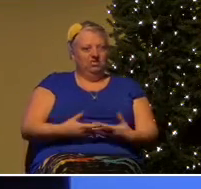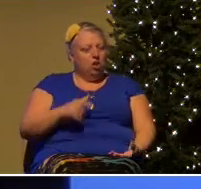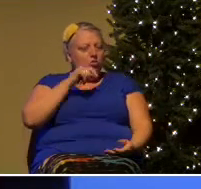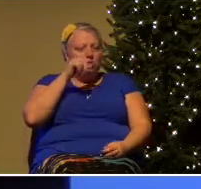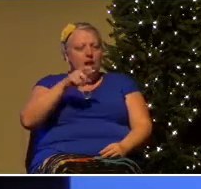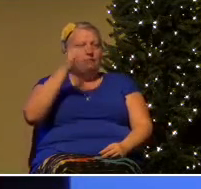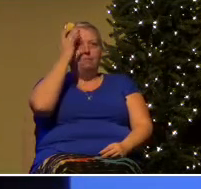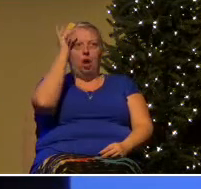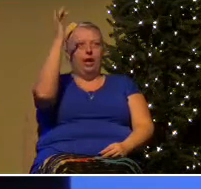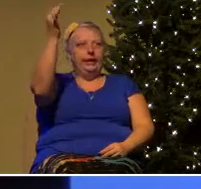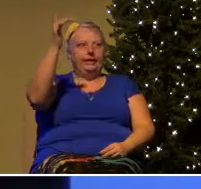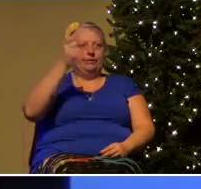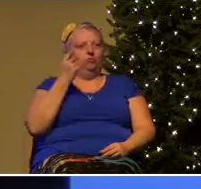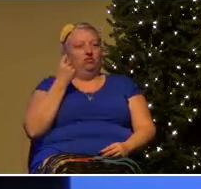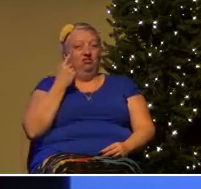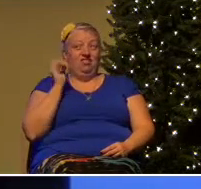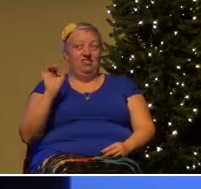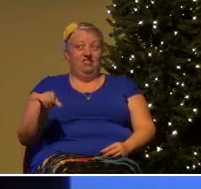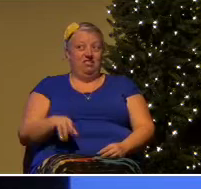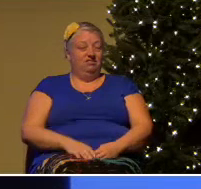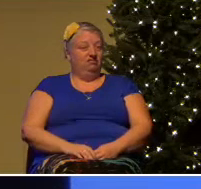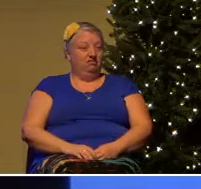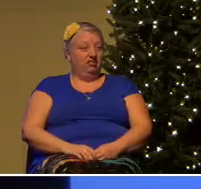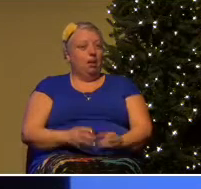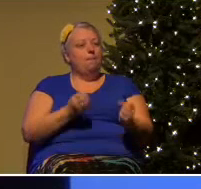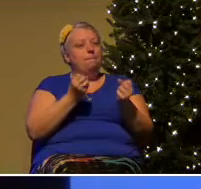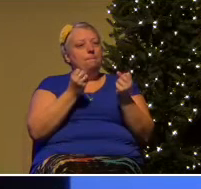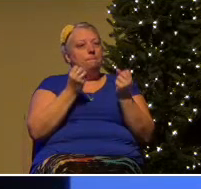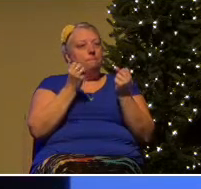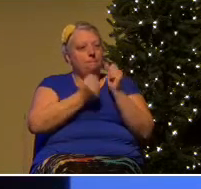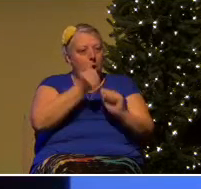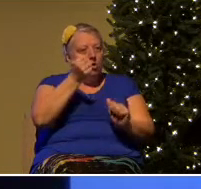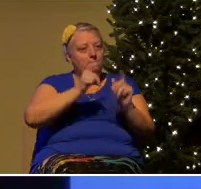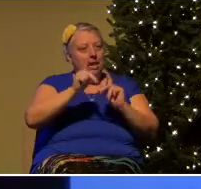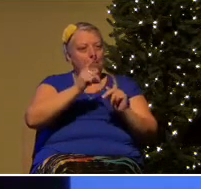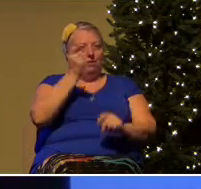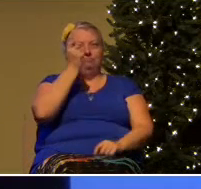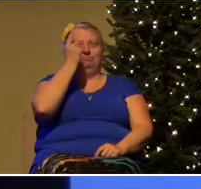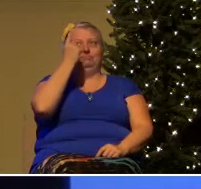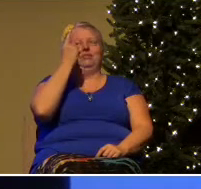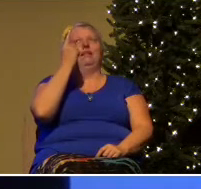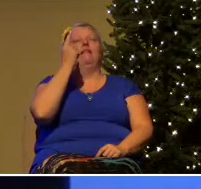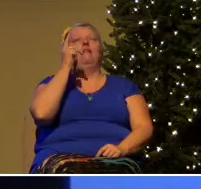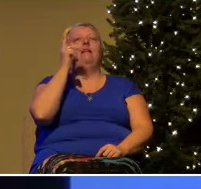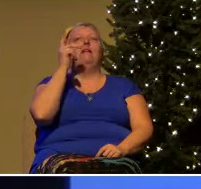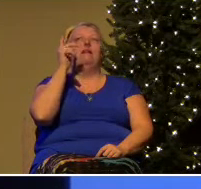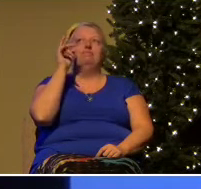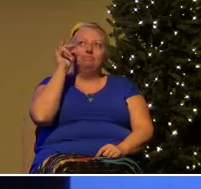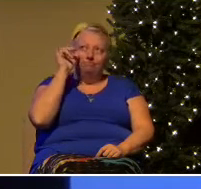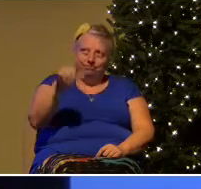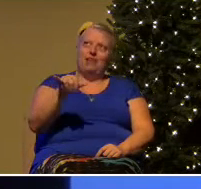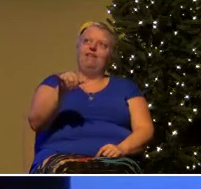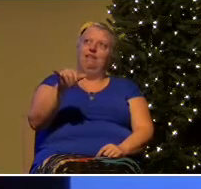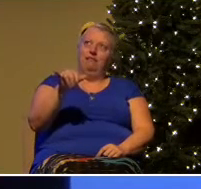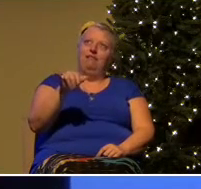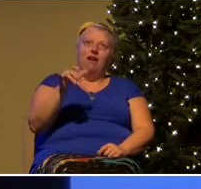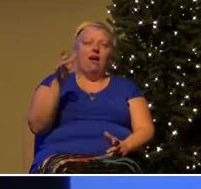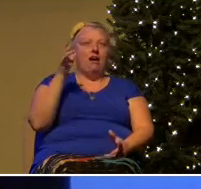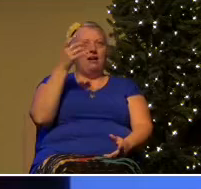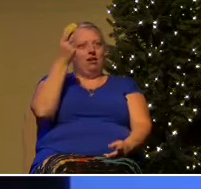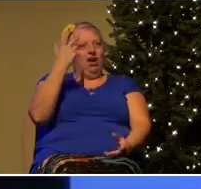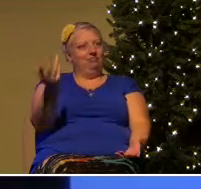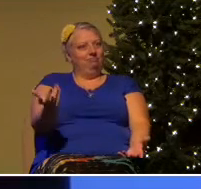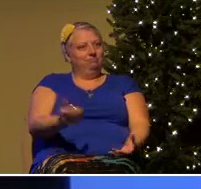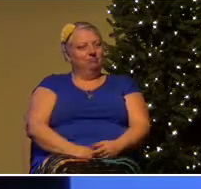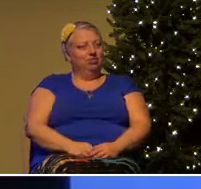to understand that and most people understand that real fast. And then you say because the world is